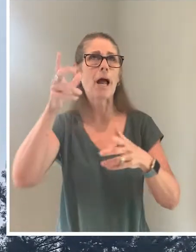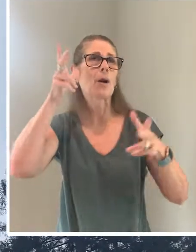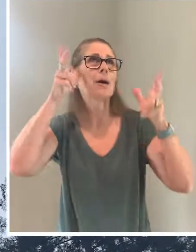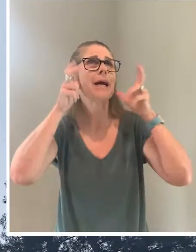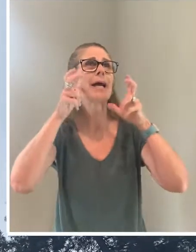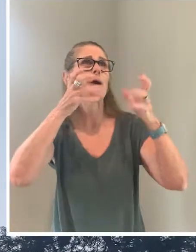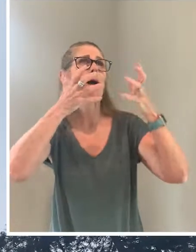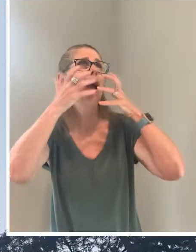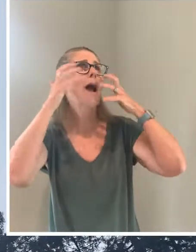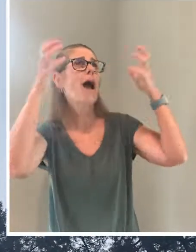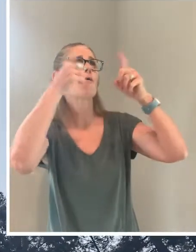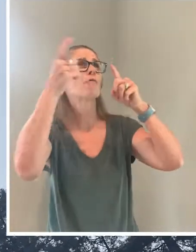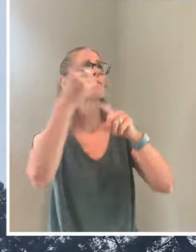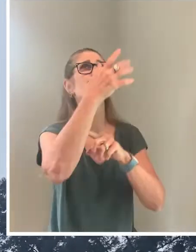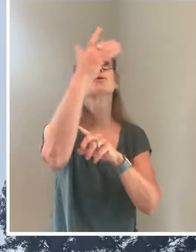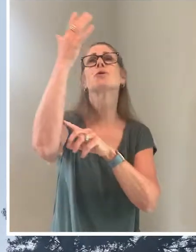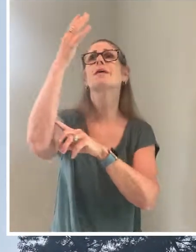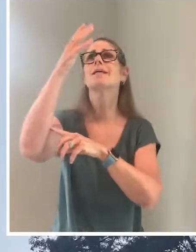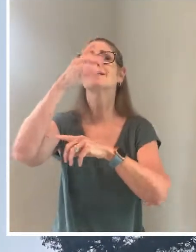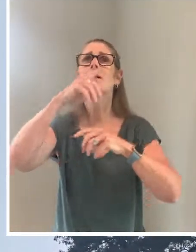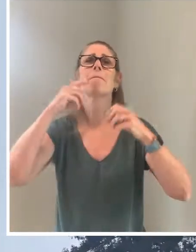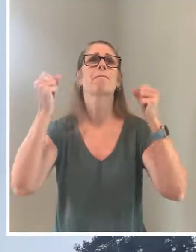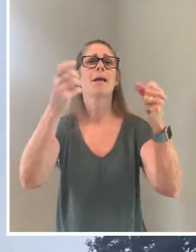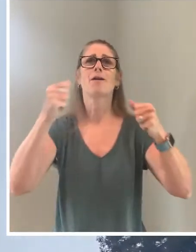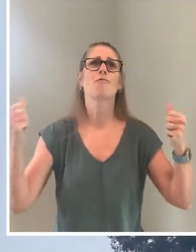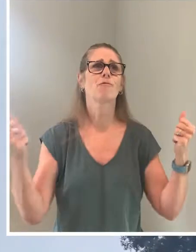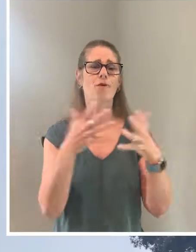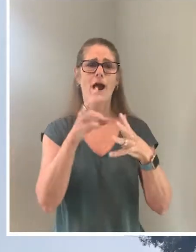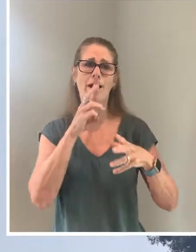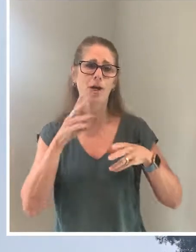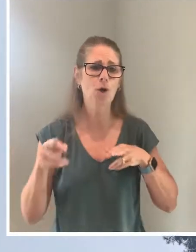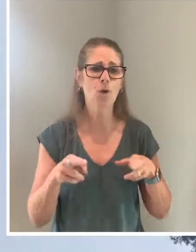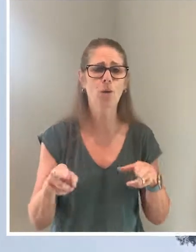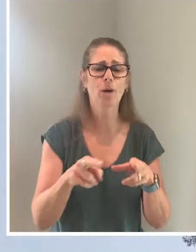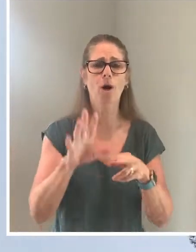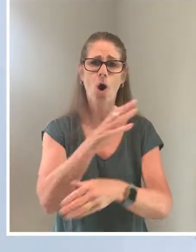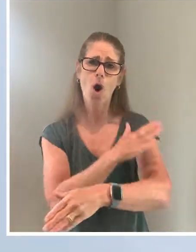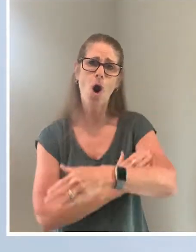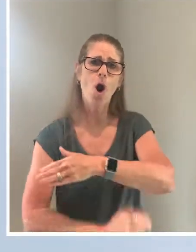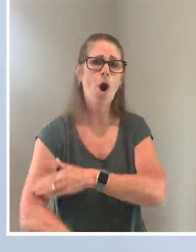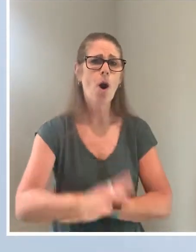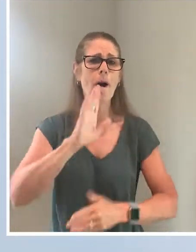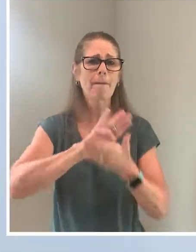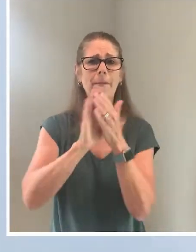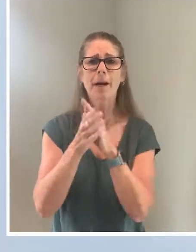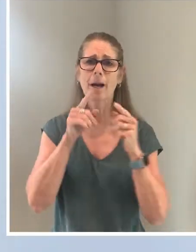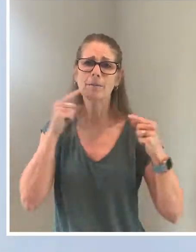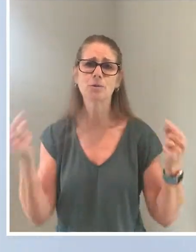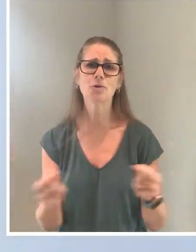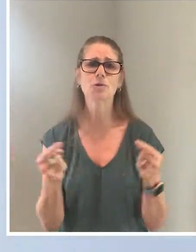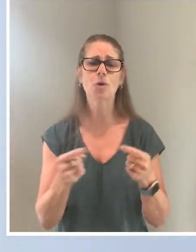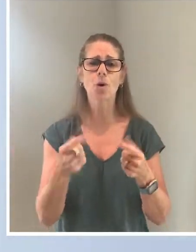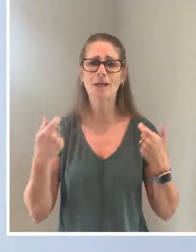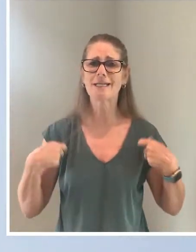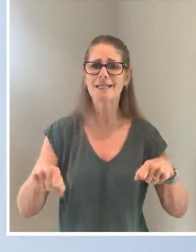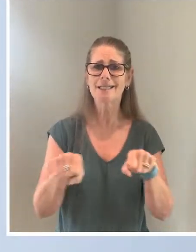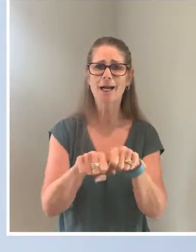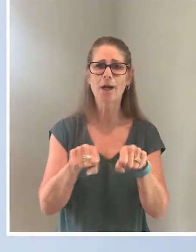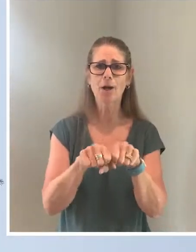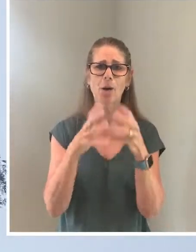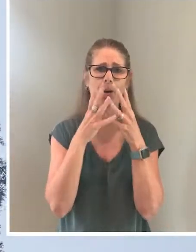cracks howl, onward up many a frightening creek, though your arms may get sore and your sneakers may leak.